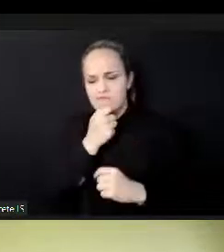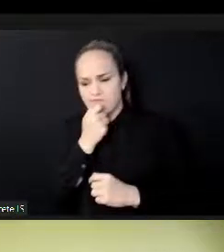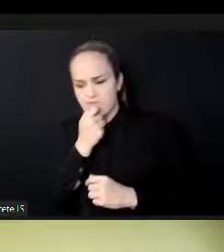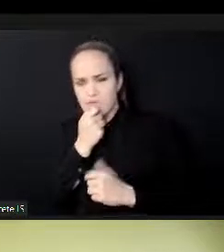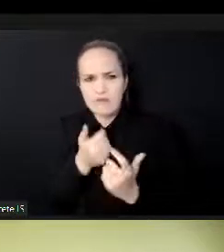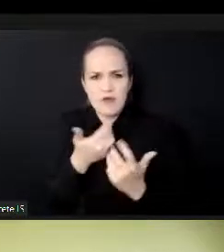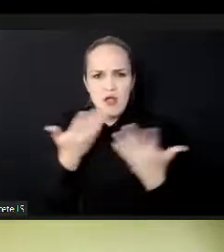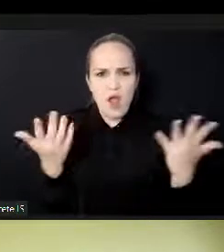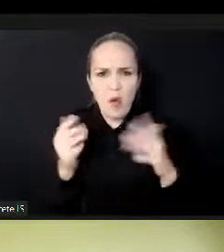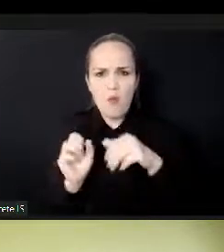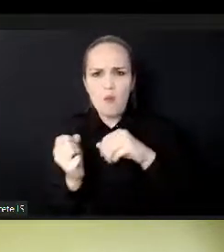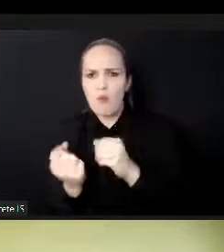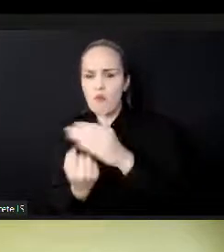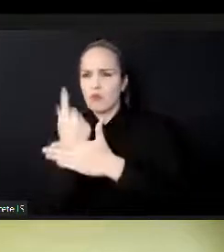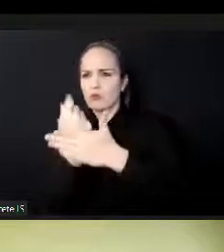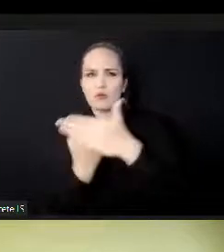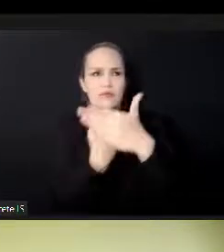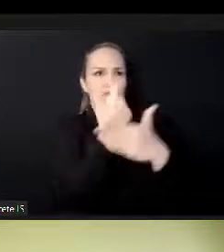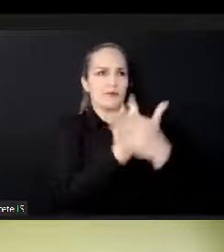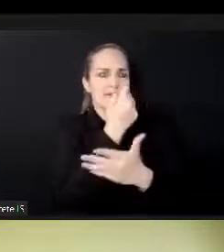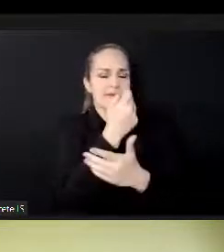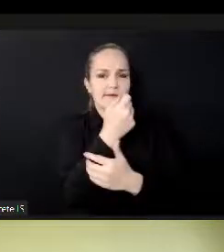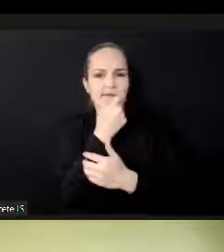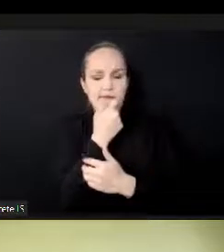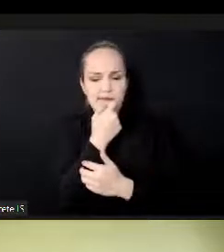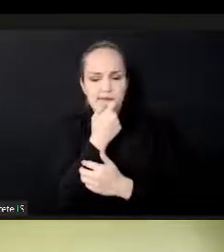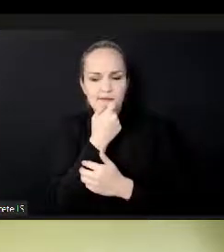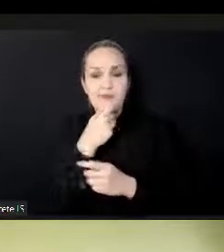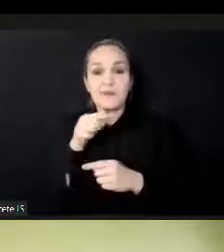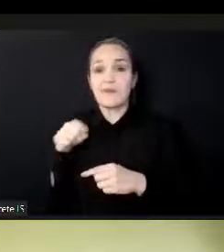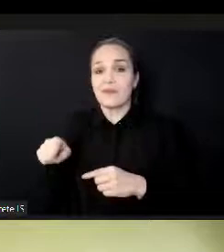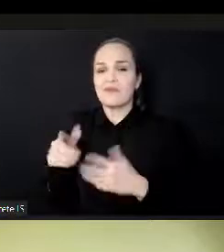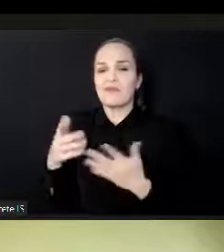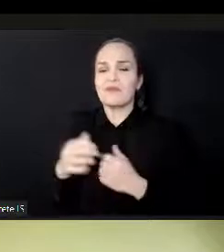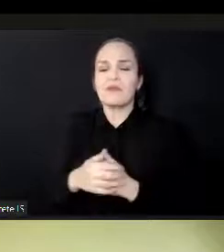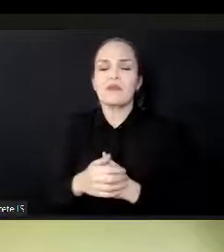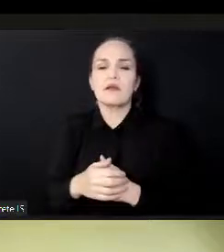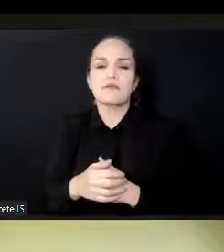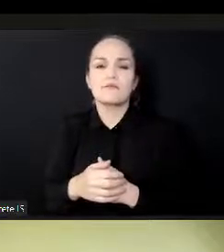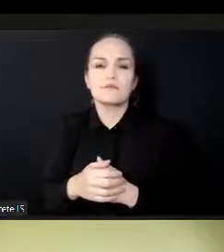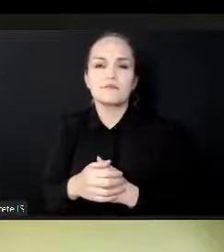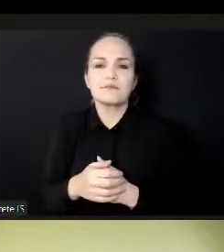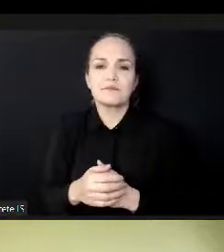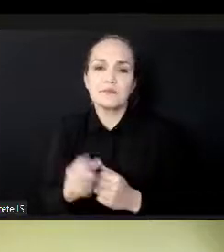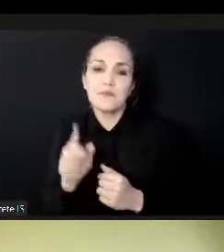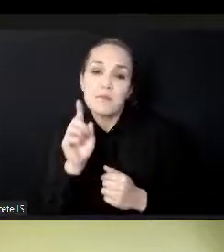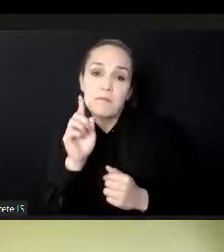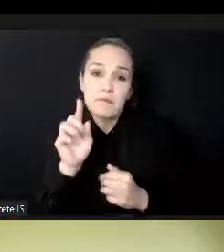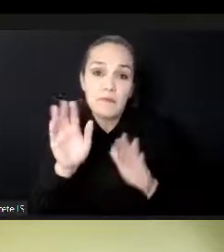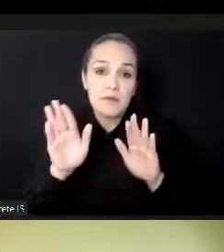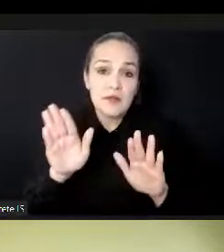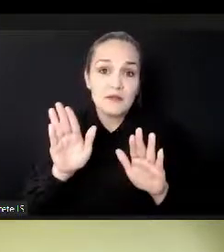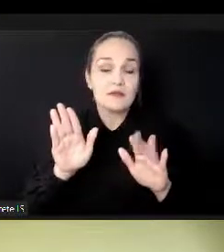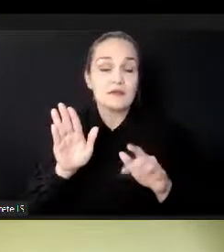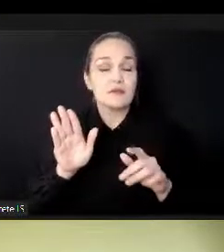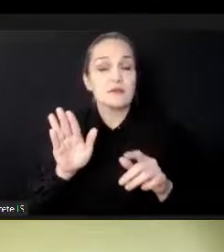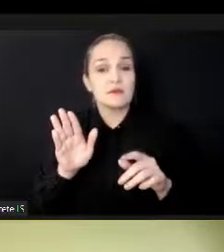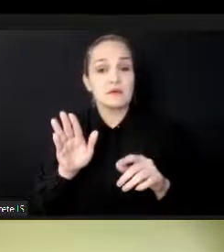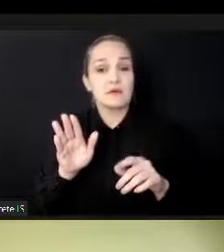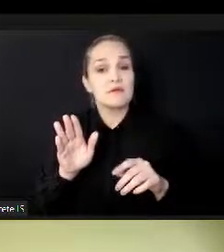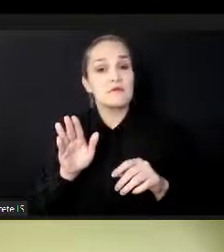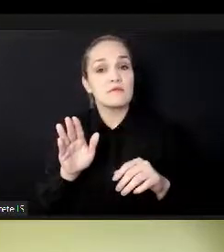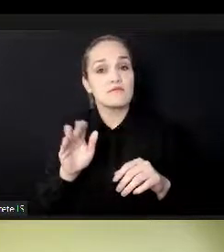imagination and my drive was we ended up opening representative offices in both Lagos and Accra to